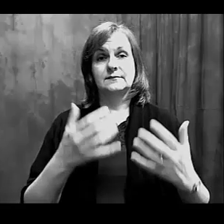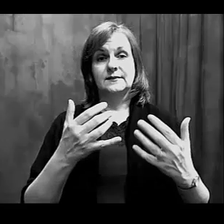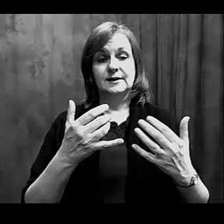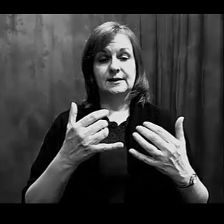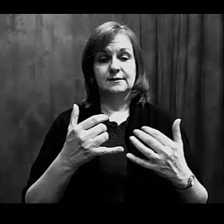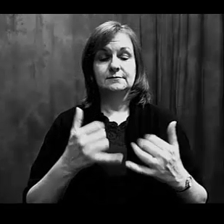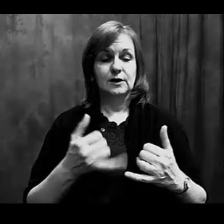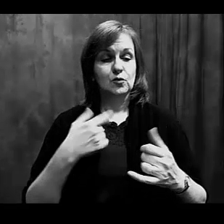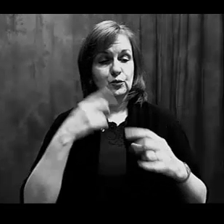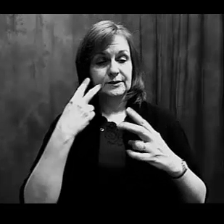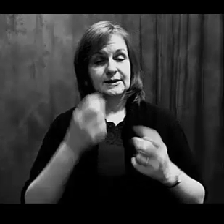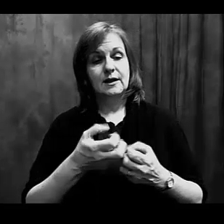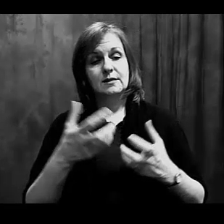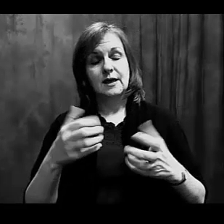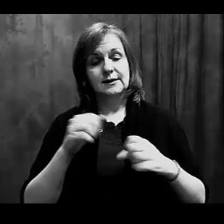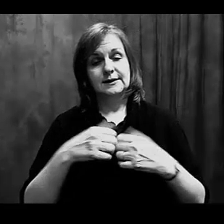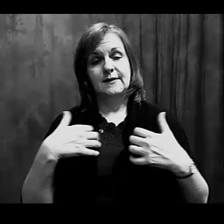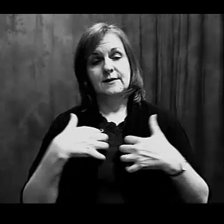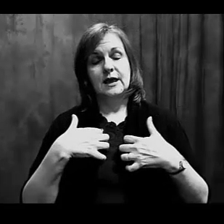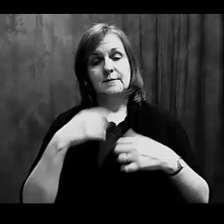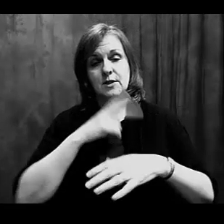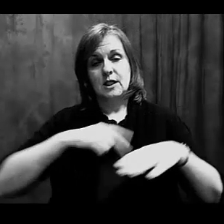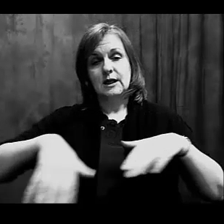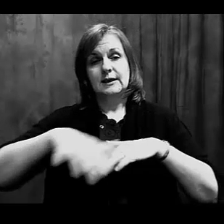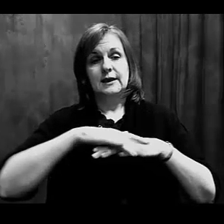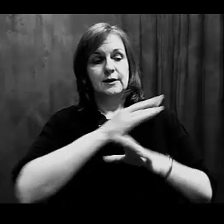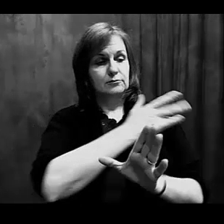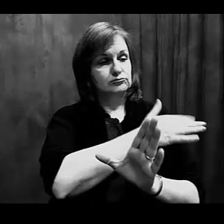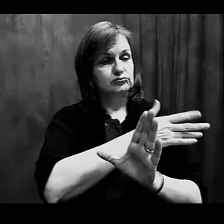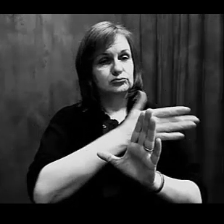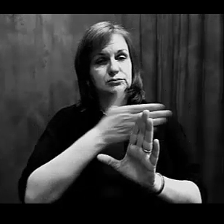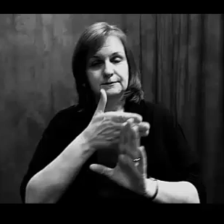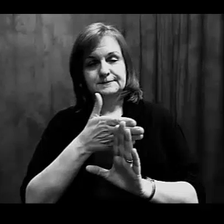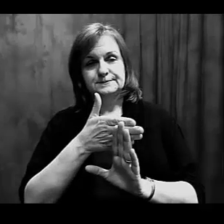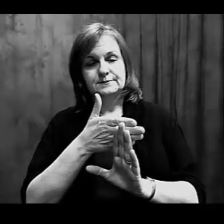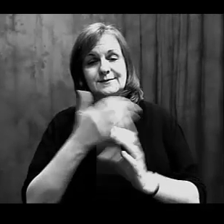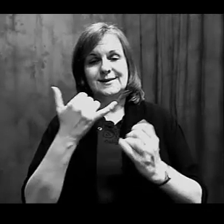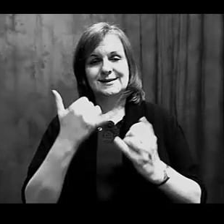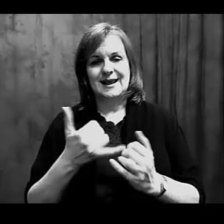We've now come a long way in the animal kingdom, if you've been with us since the beginning.